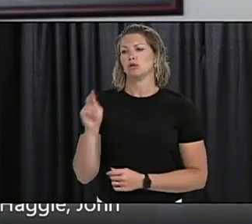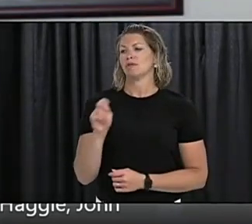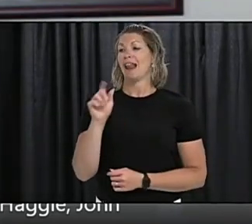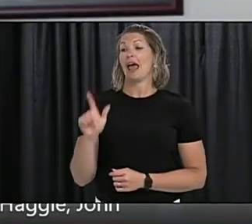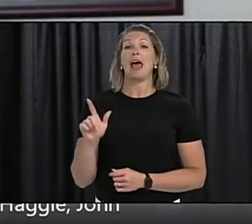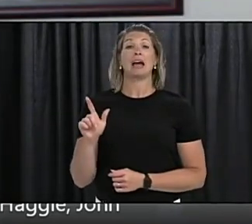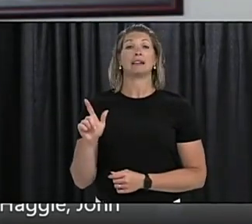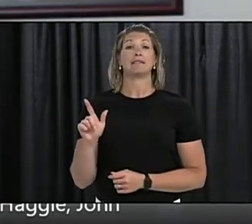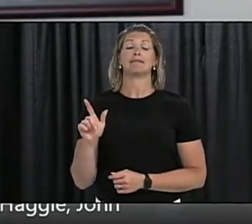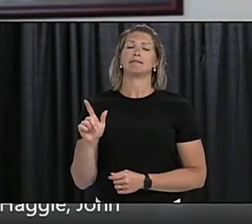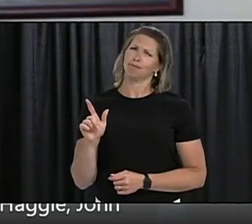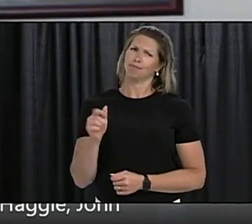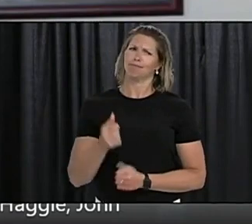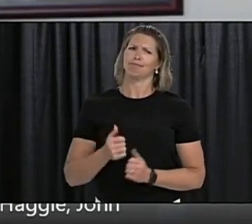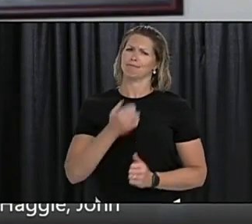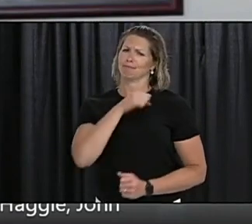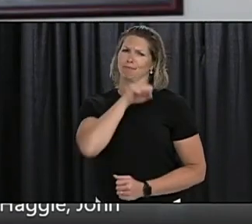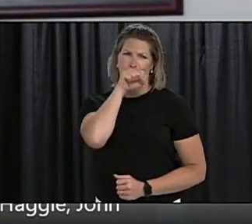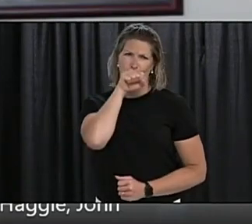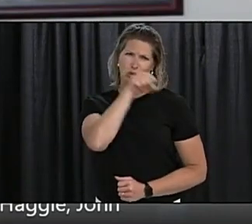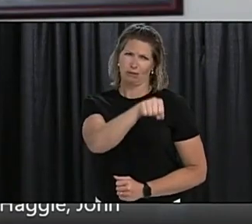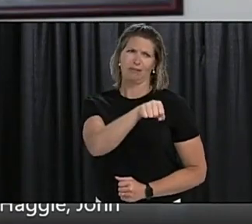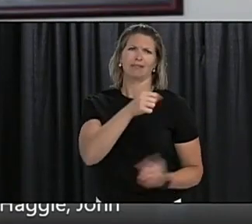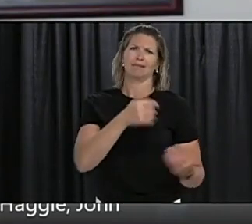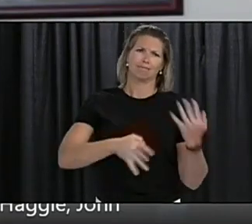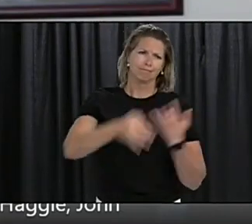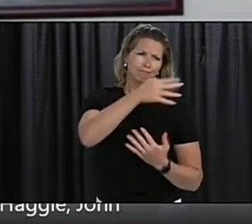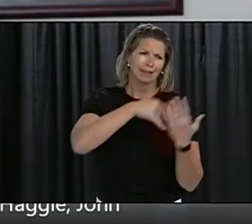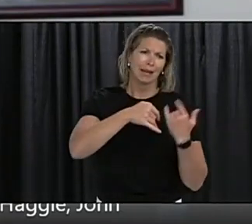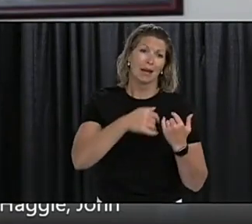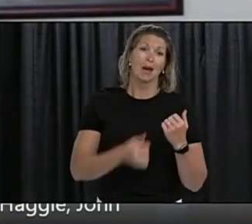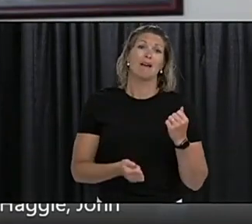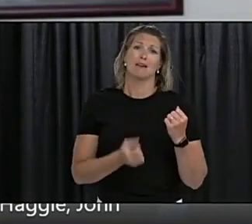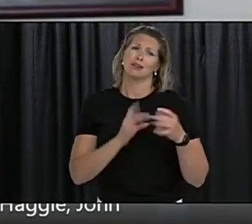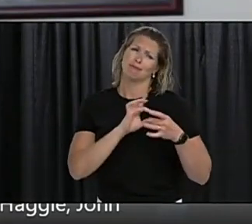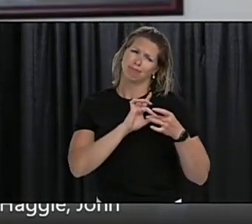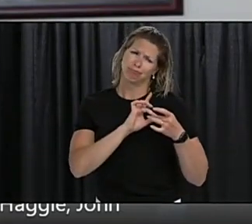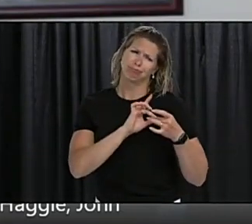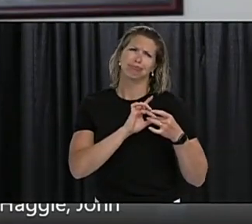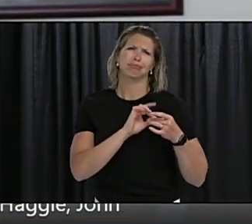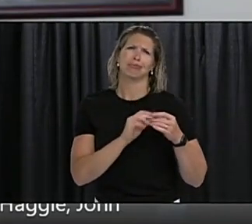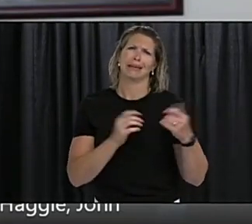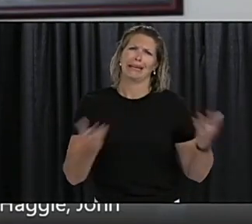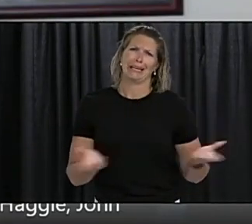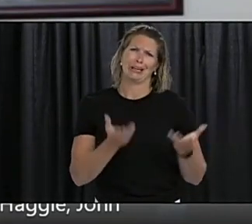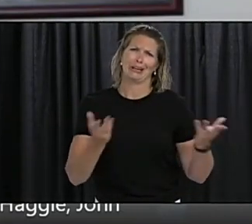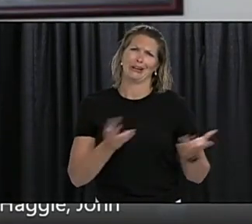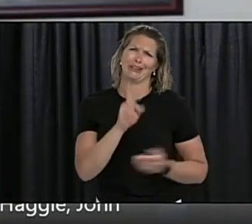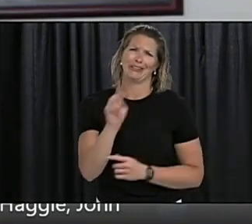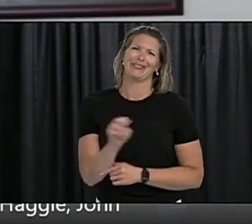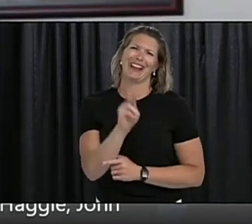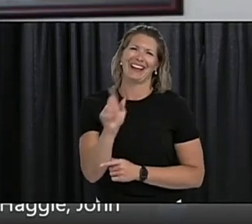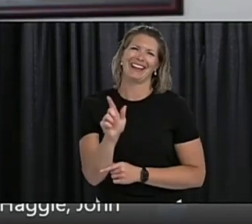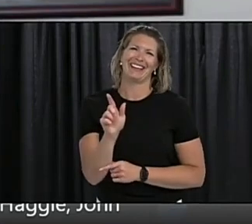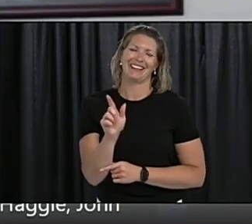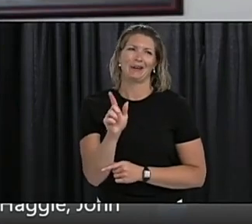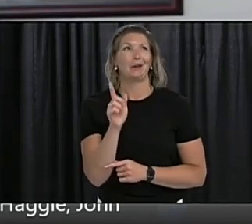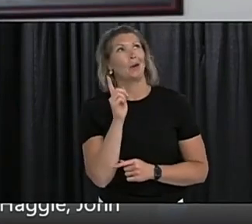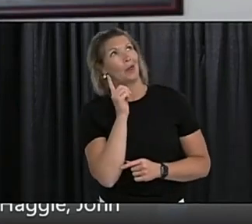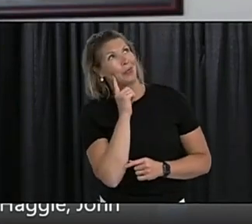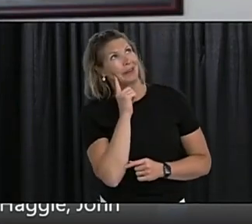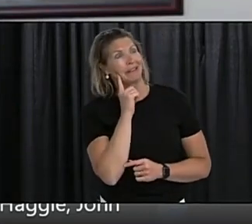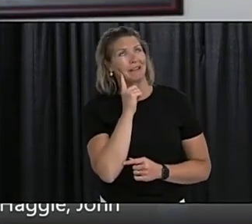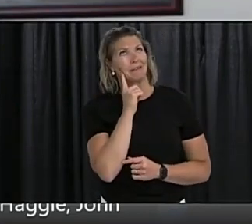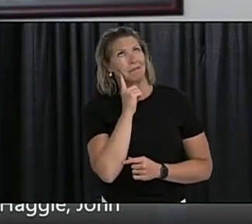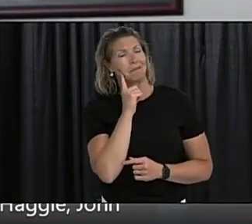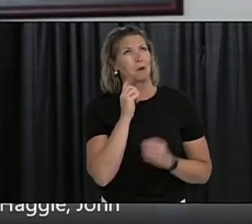communal province. Lots of people know lots of other people. And so it's really quite much more straightforward than it would be in an